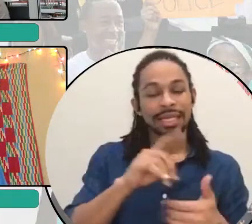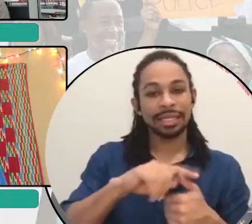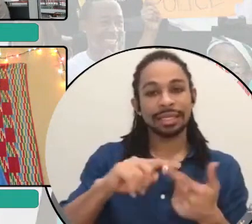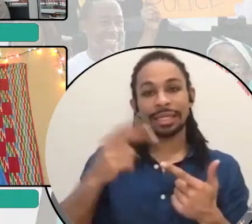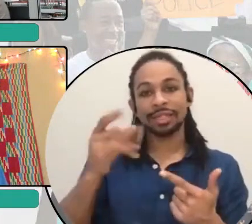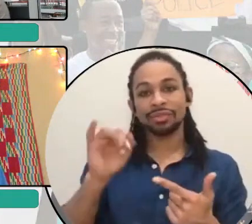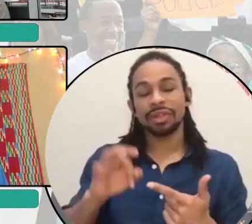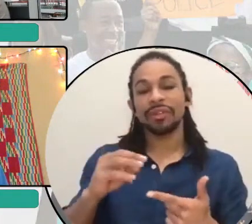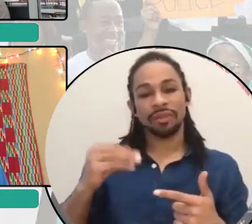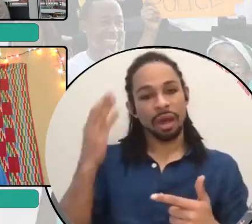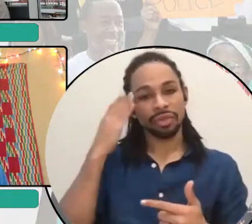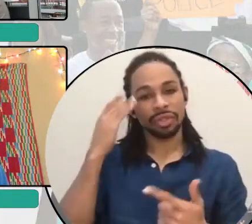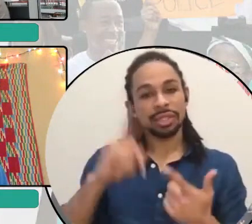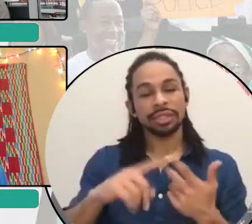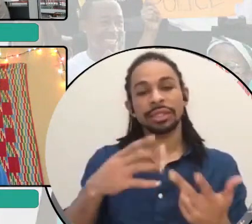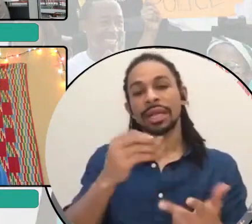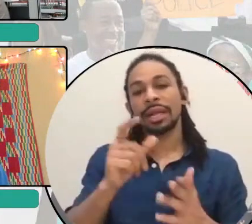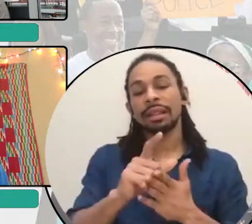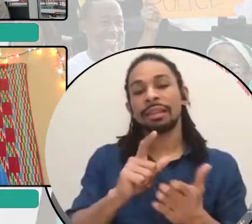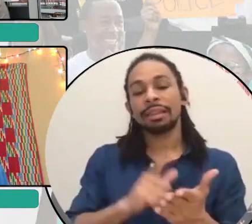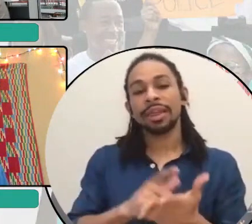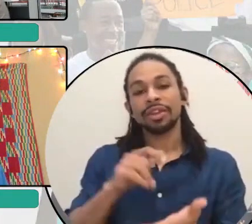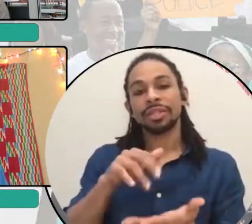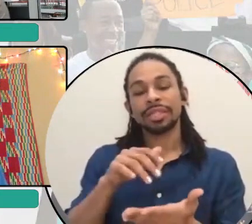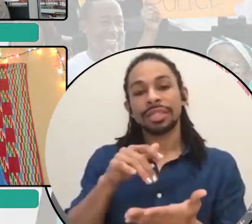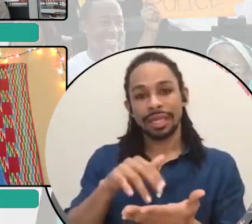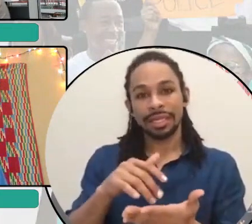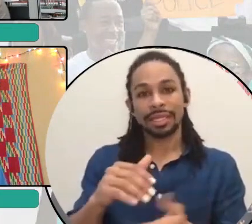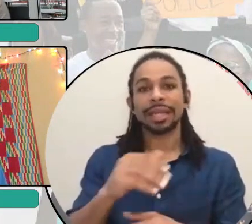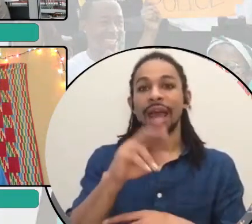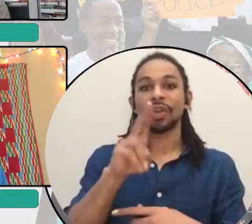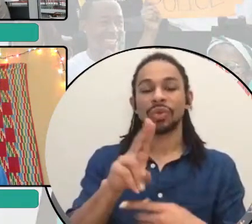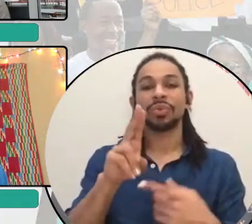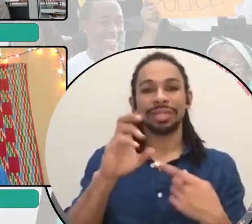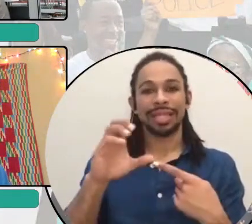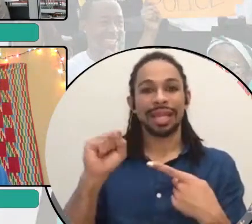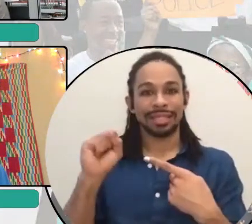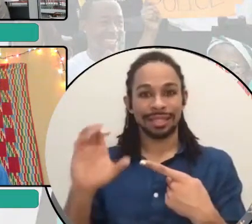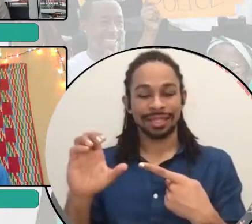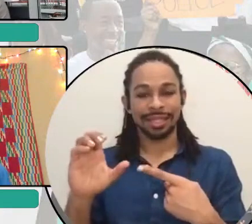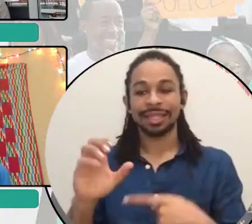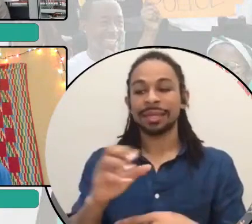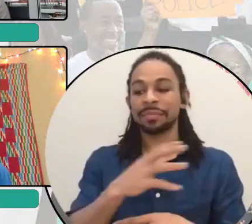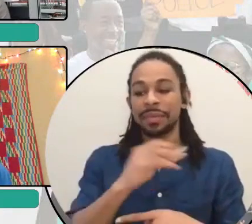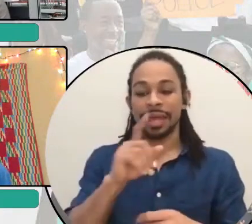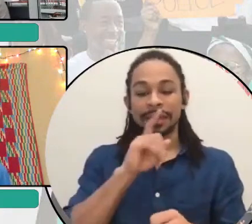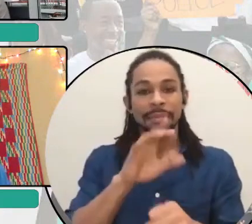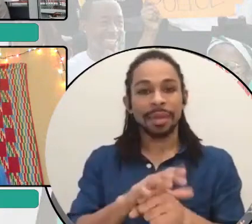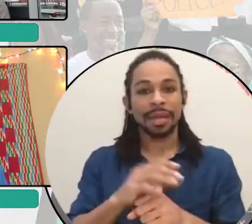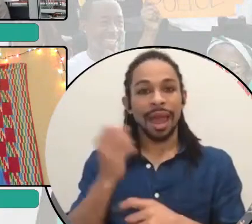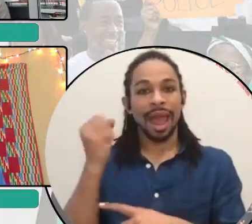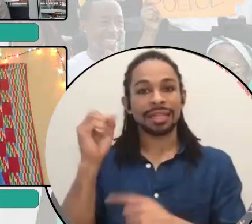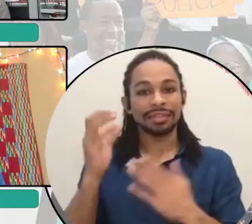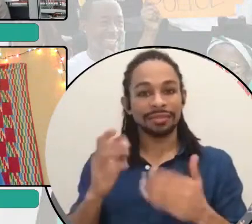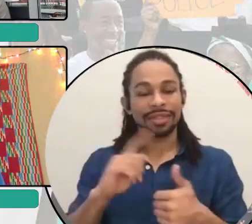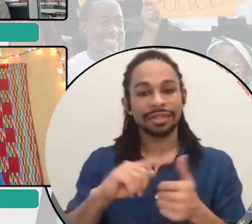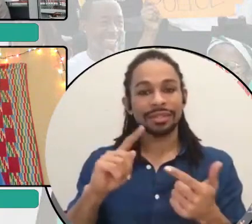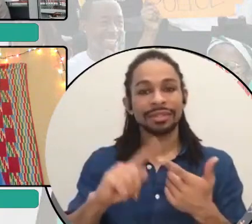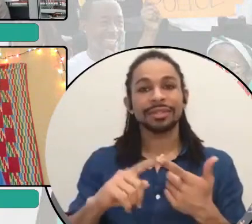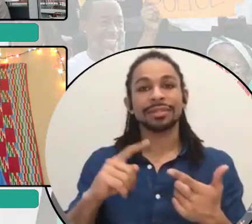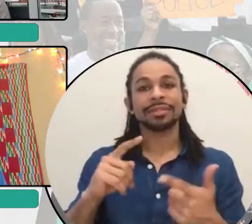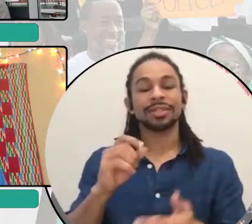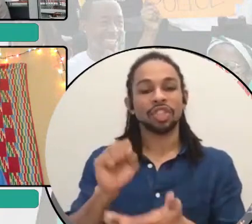Studies at UCSC, is a committed activist, scholar, and educator.